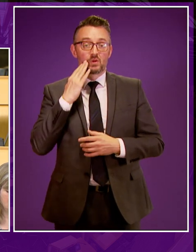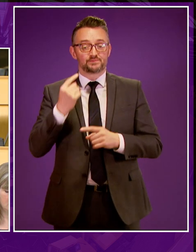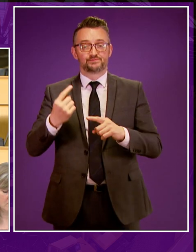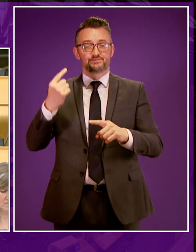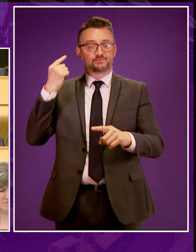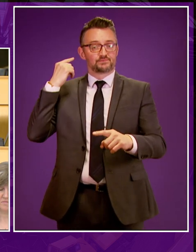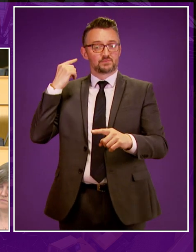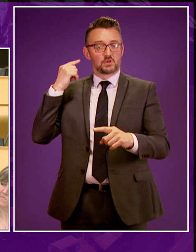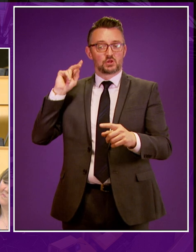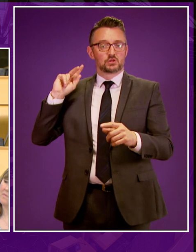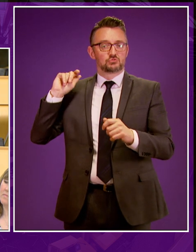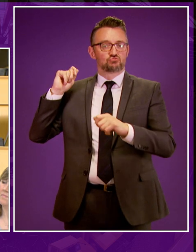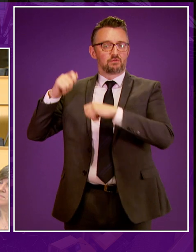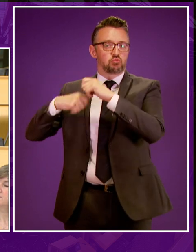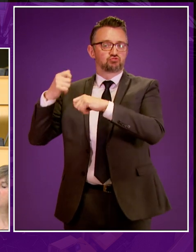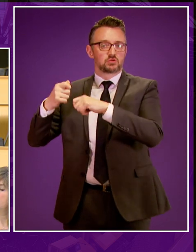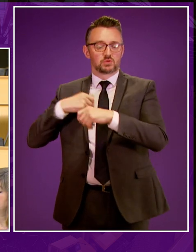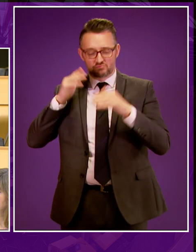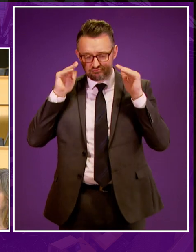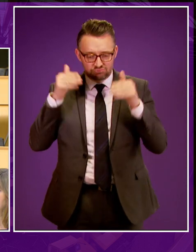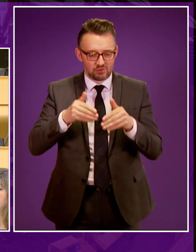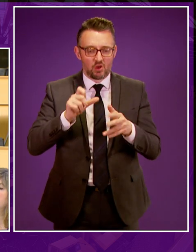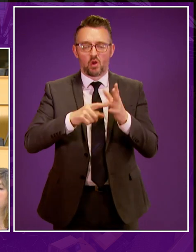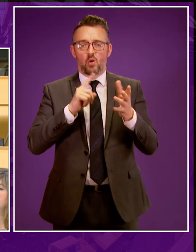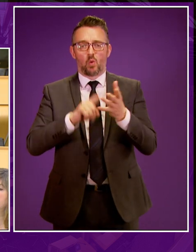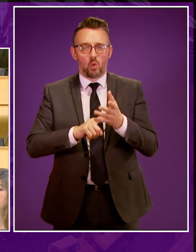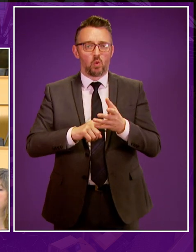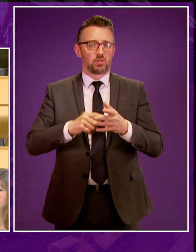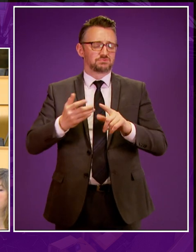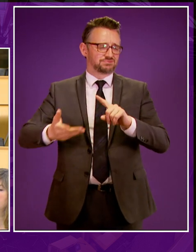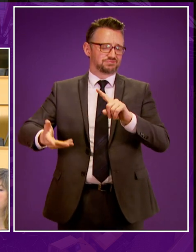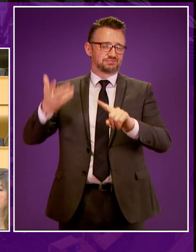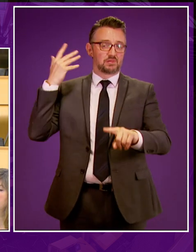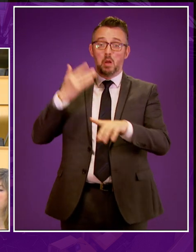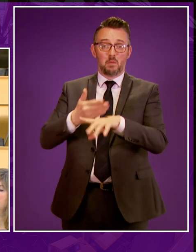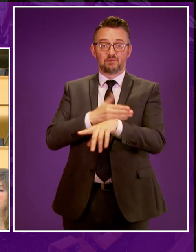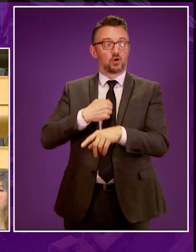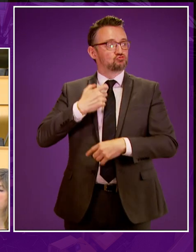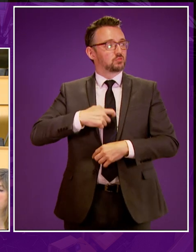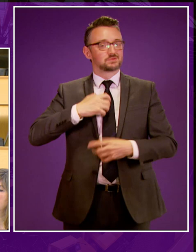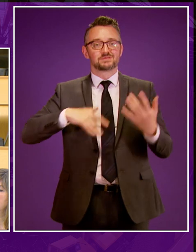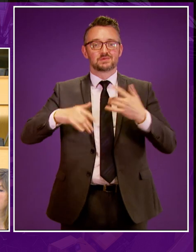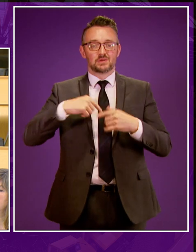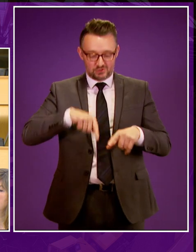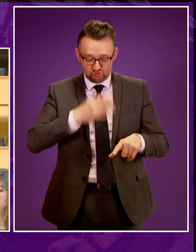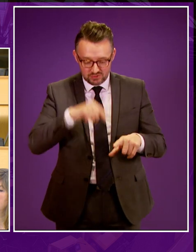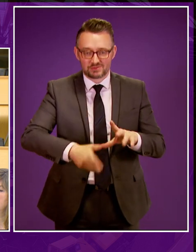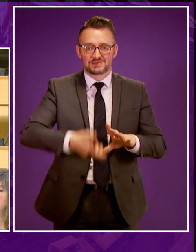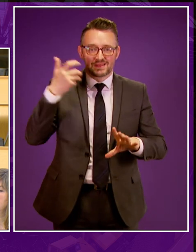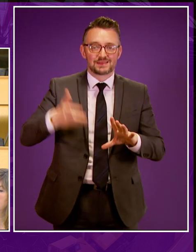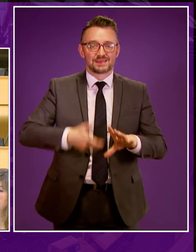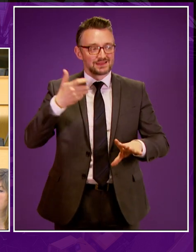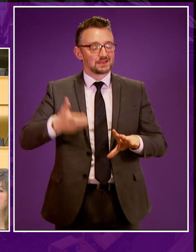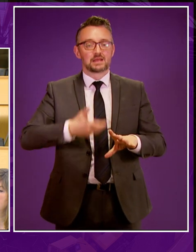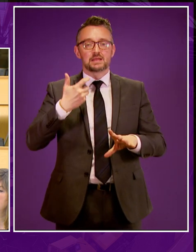industrial revolution, we've fuelled our progress on fossils laid down millions of years ago, before humans even existed. But today we mark the beginning